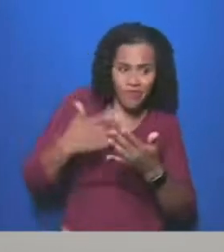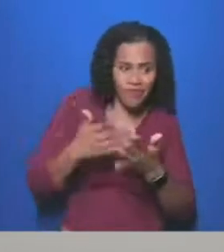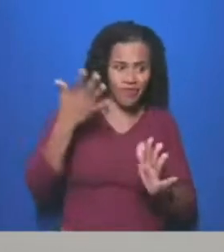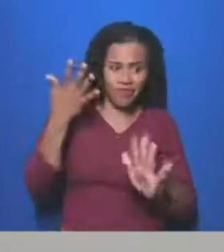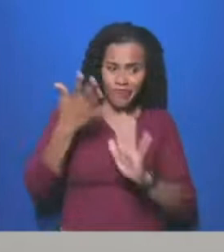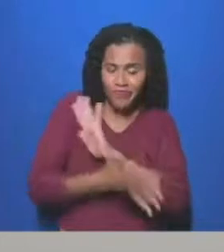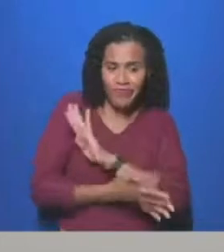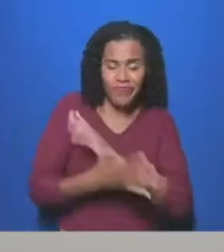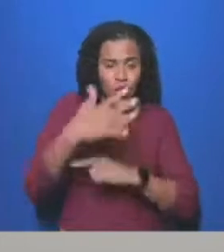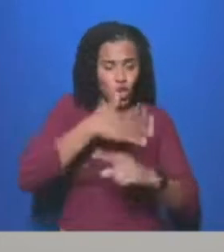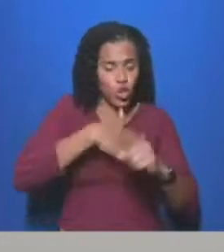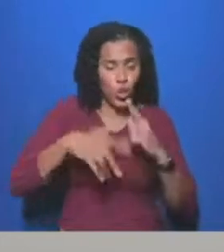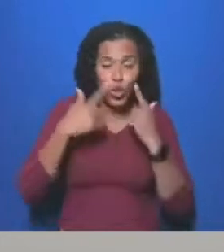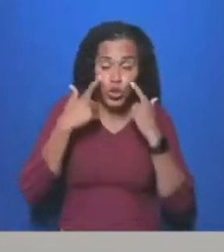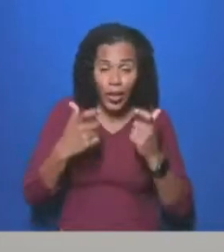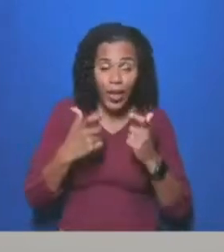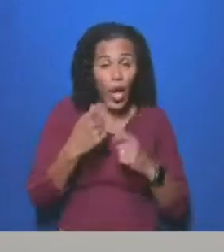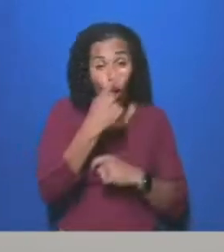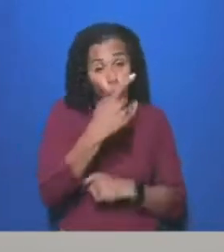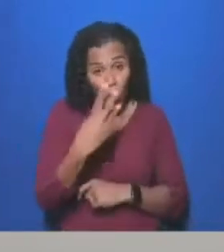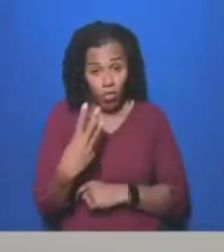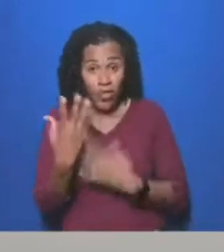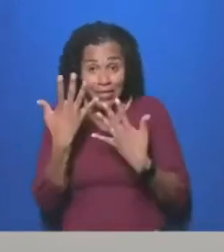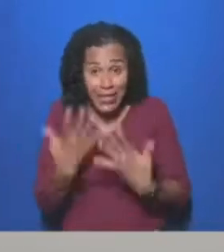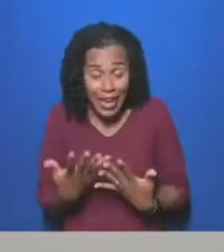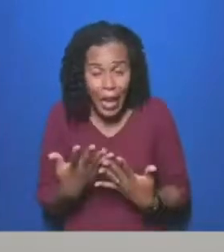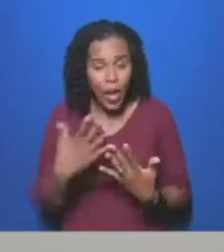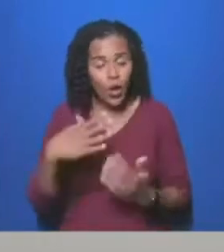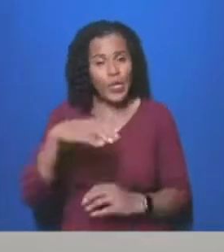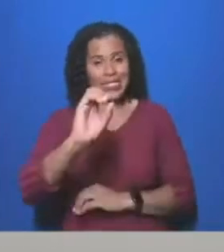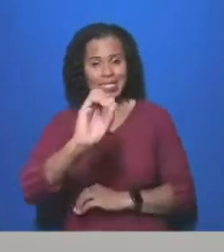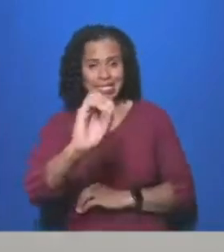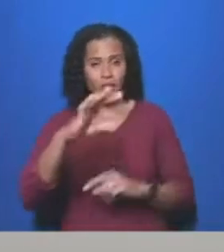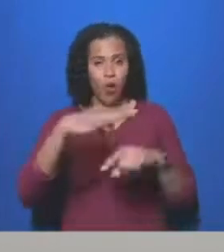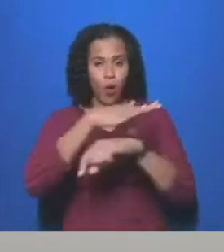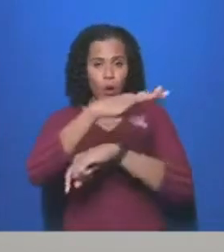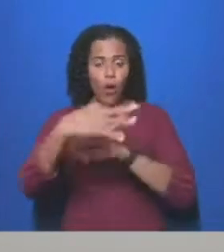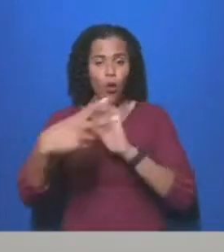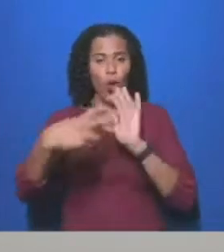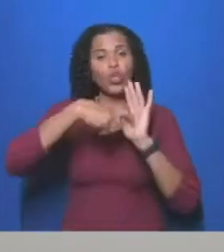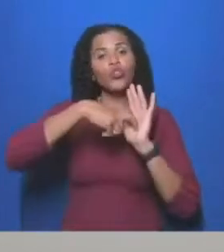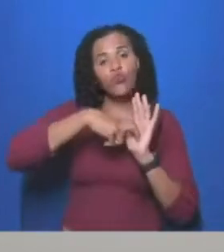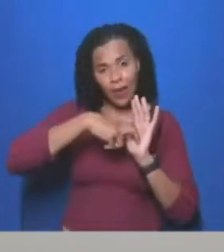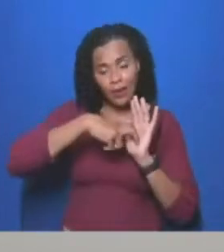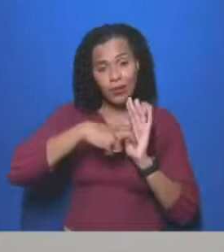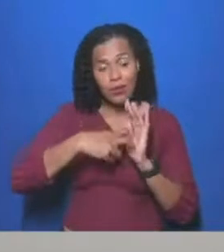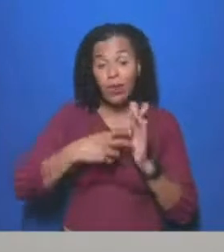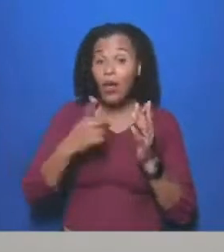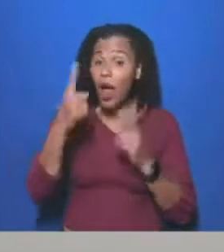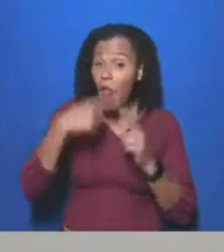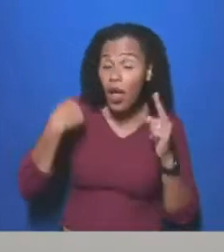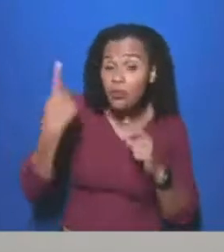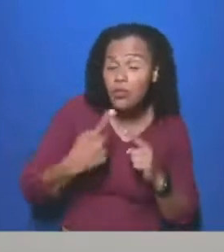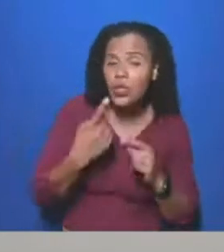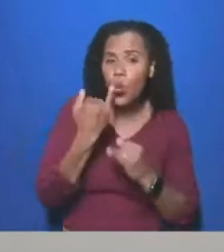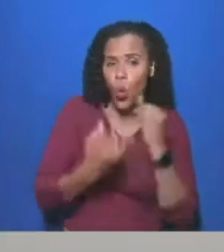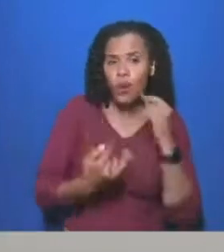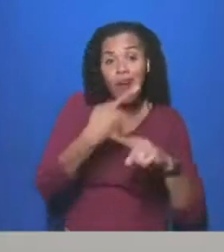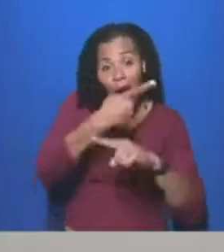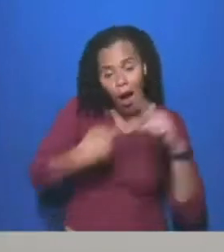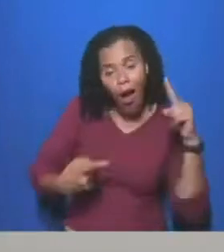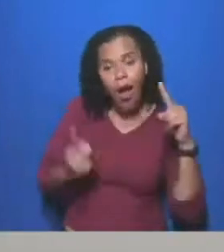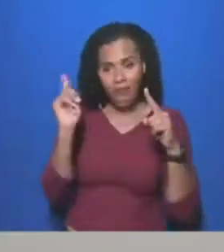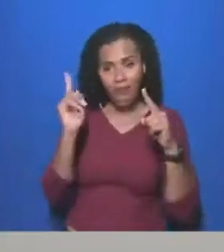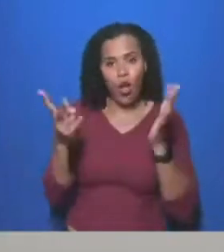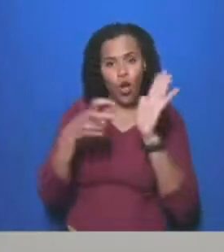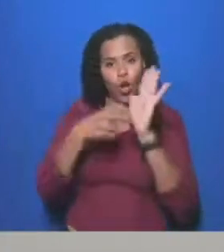now on zero-hour contracts, rising to half in London. And as GMB research shows, one in ten care workers are in receipt